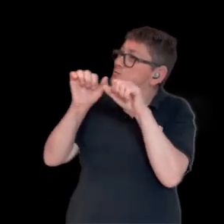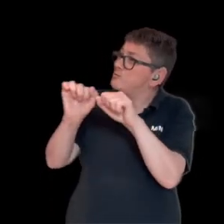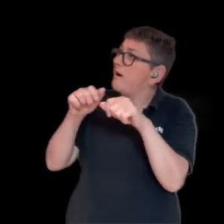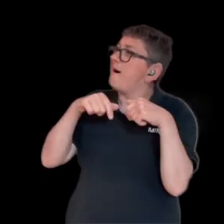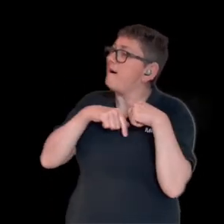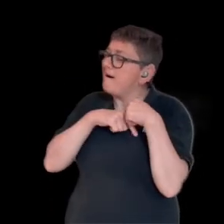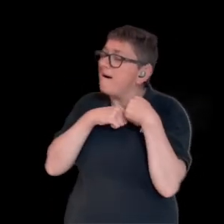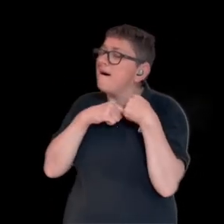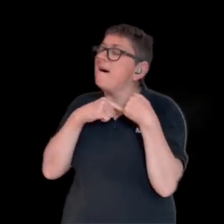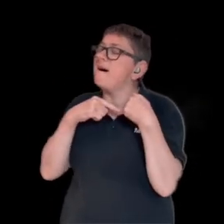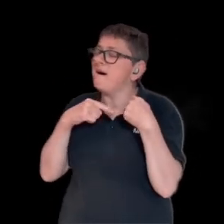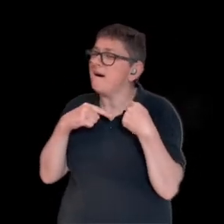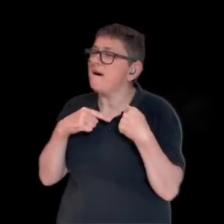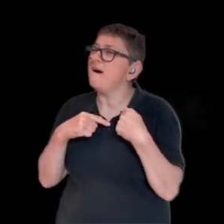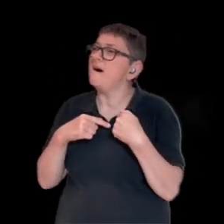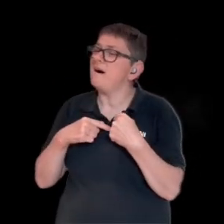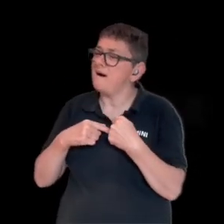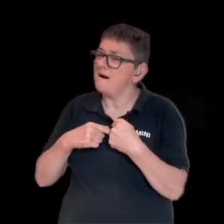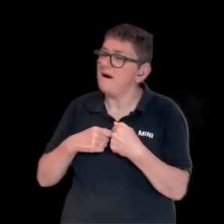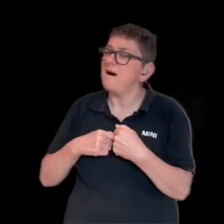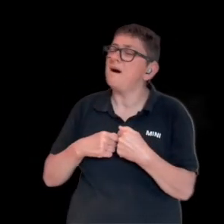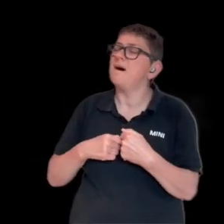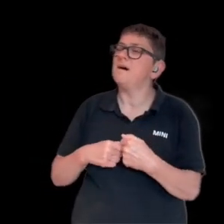bless your heart.